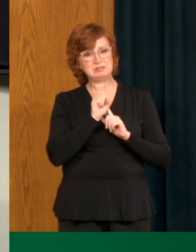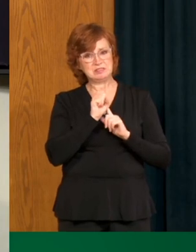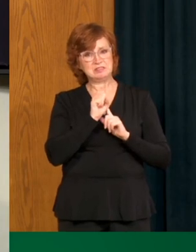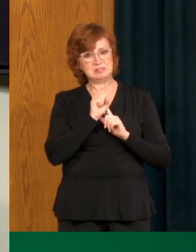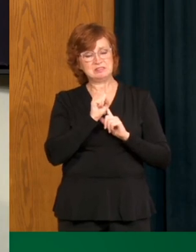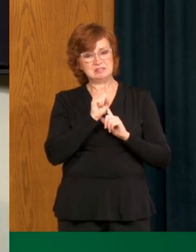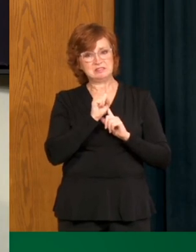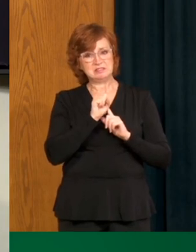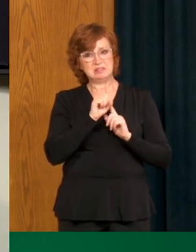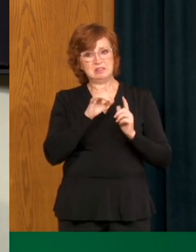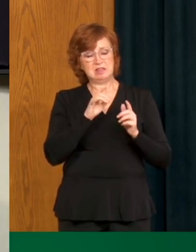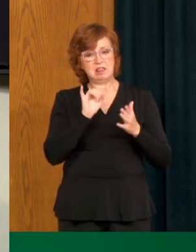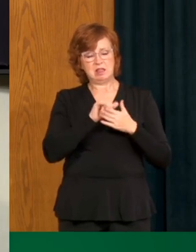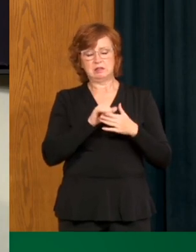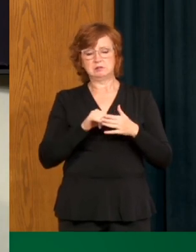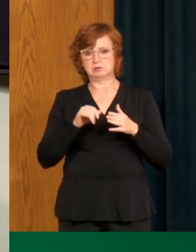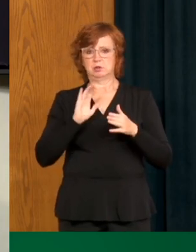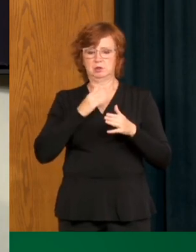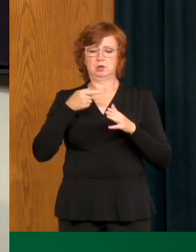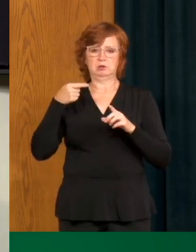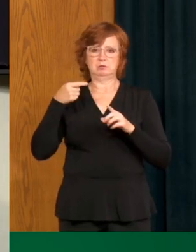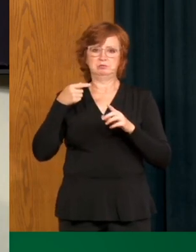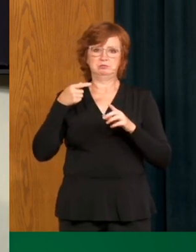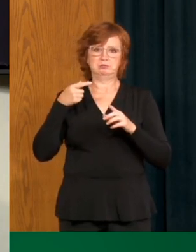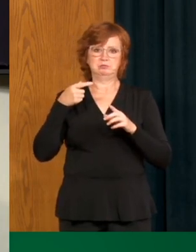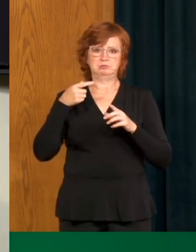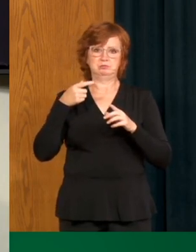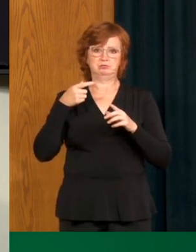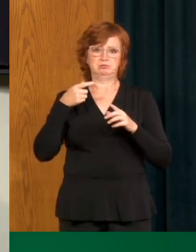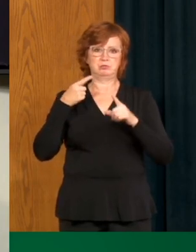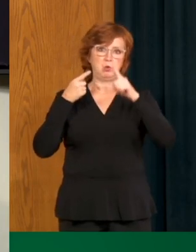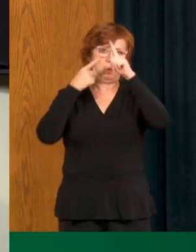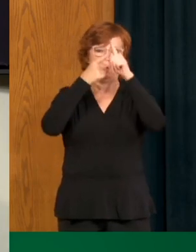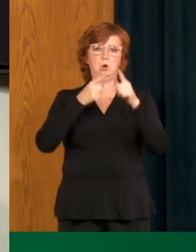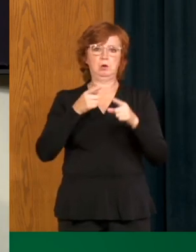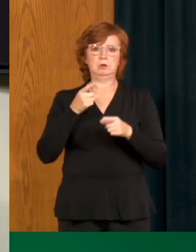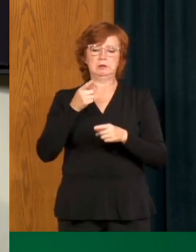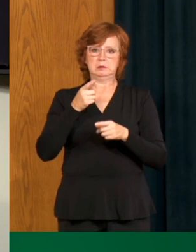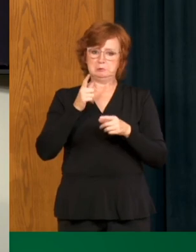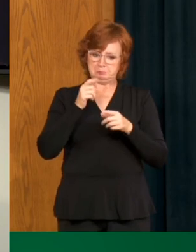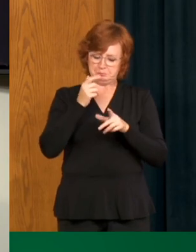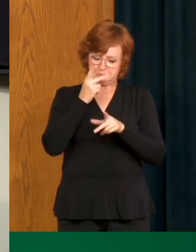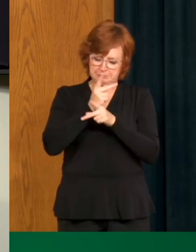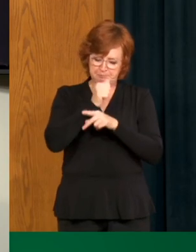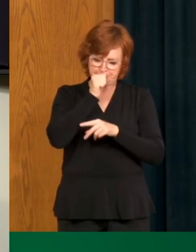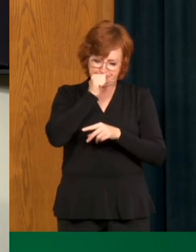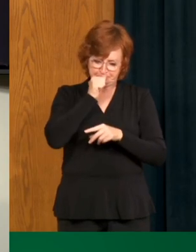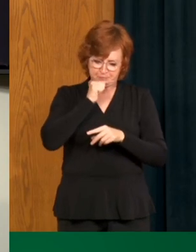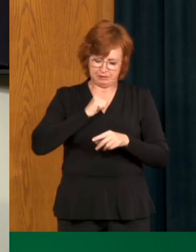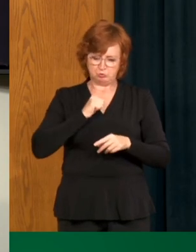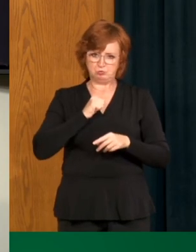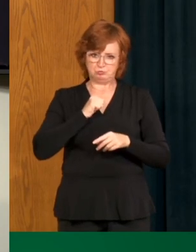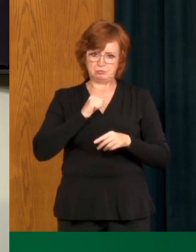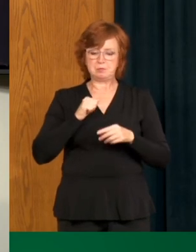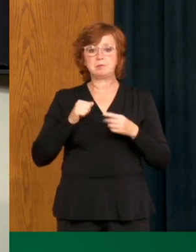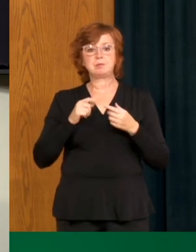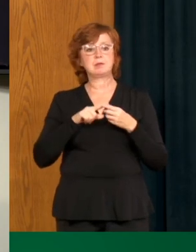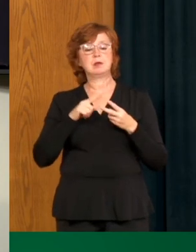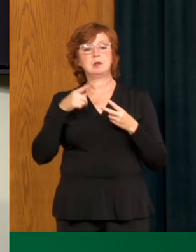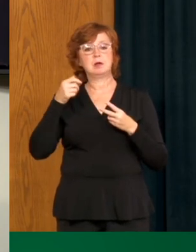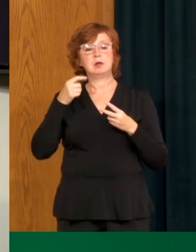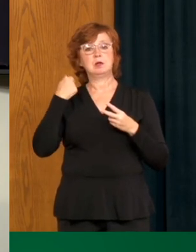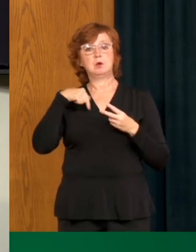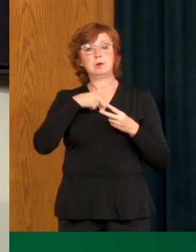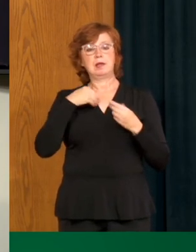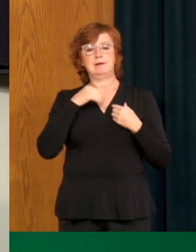in keeping our case rates low. As the premier mentioned, we are reporting 50 new cases of COVID-19